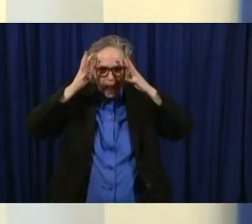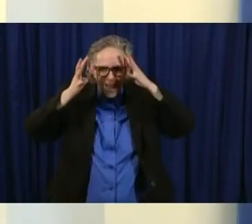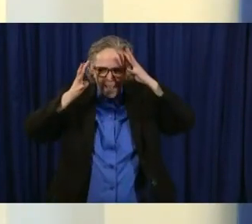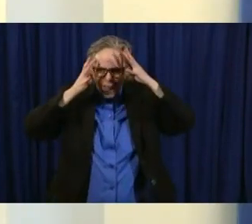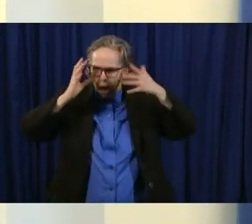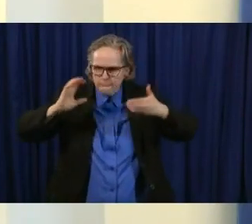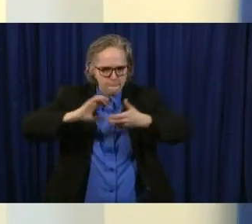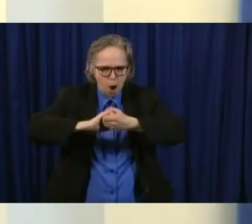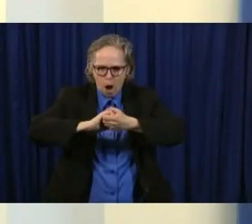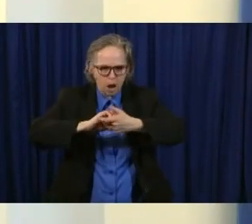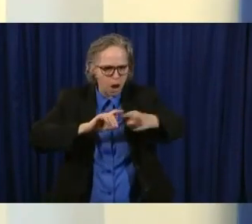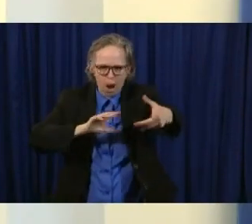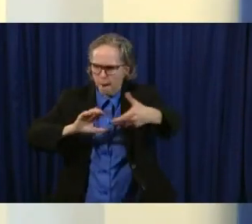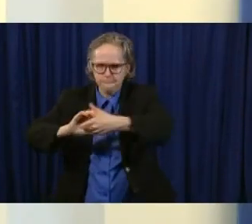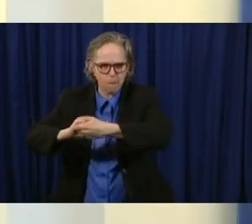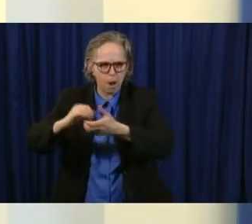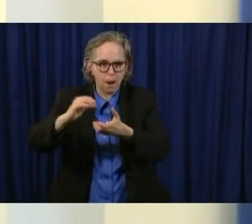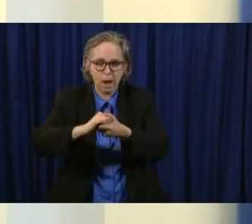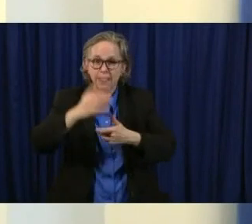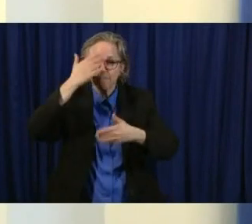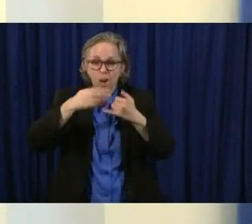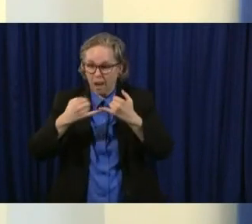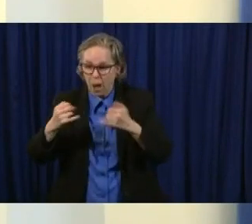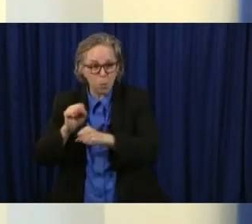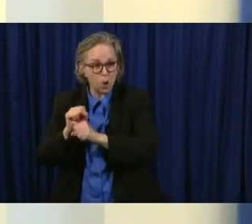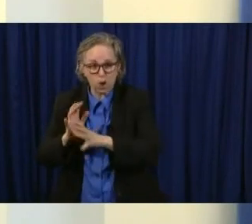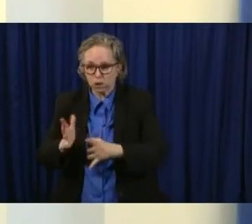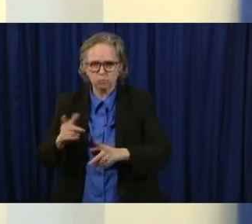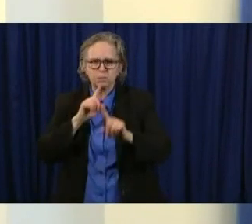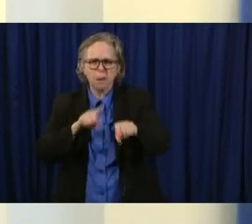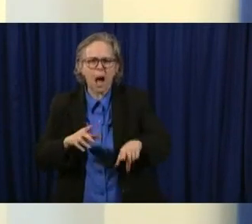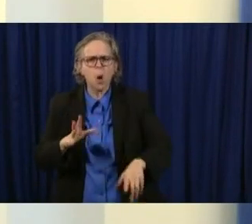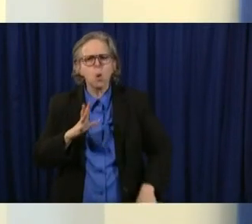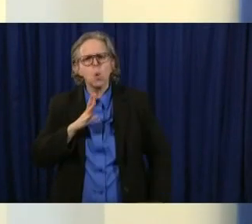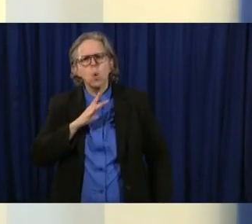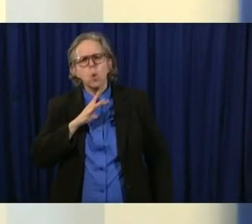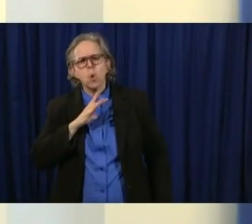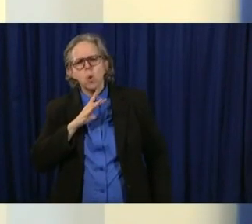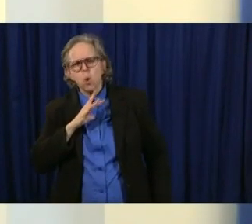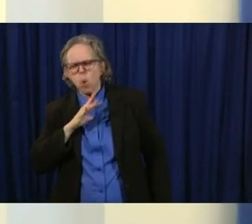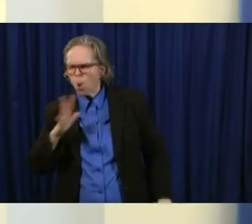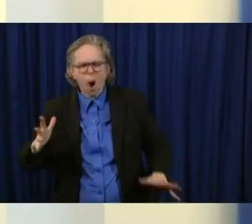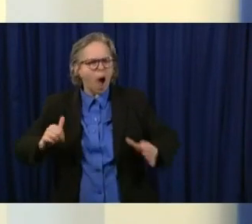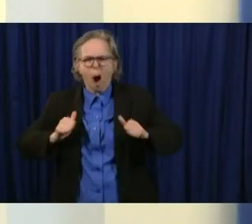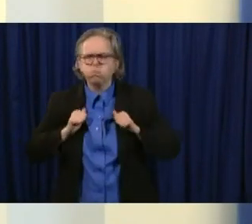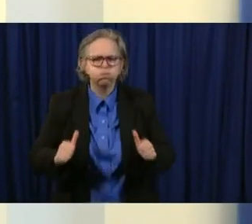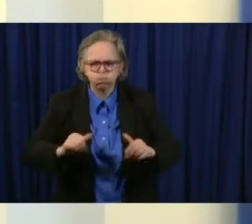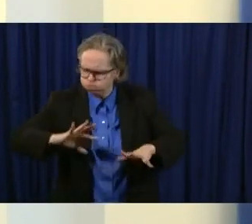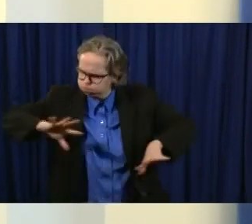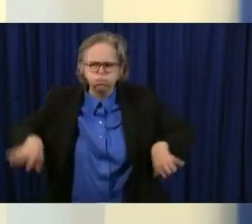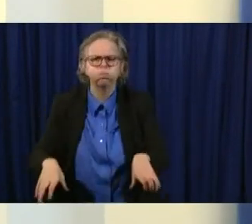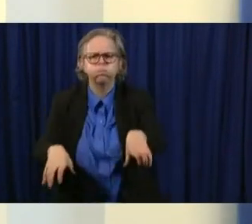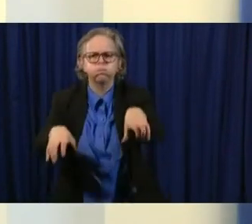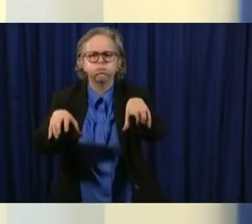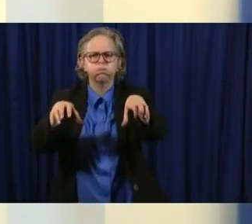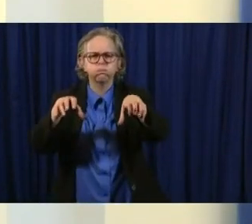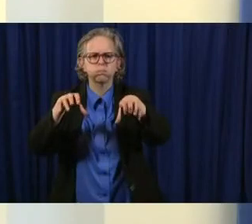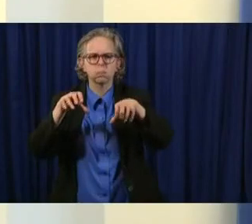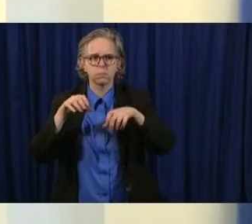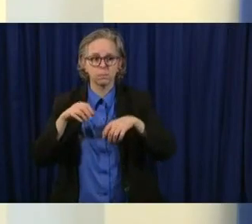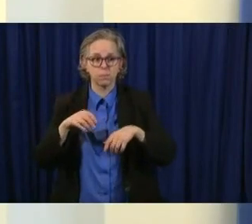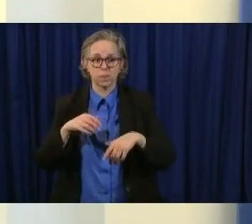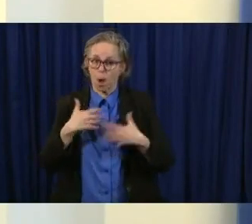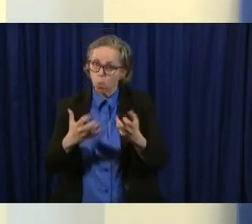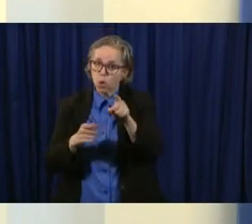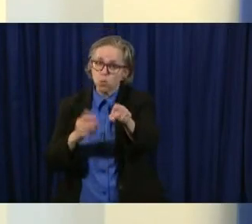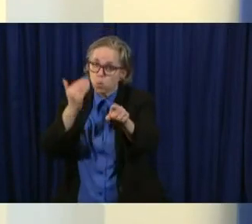first responders are doubling down so i just want people to know that you know we will do